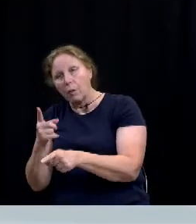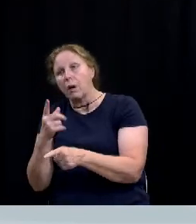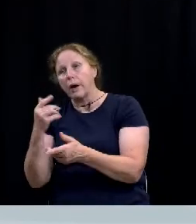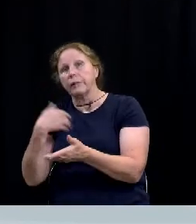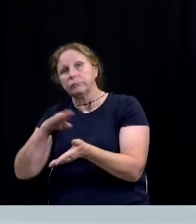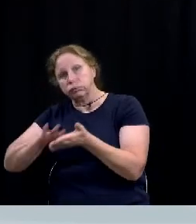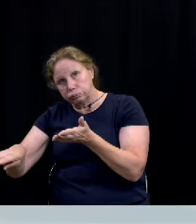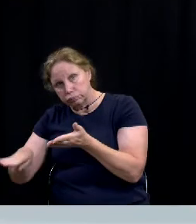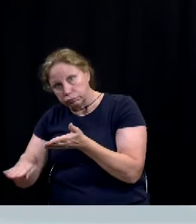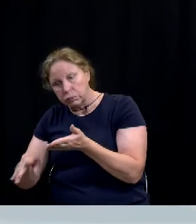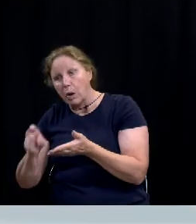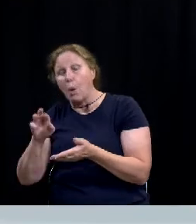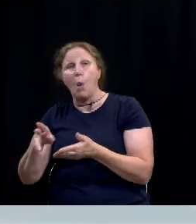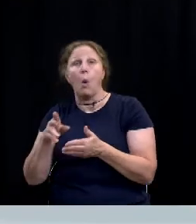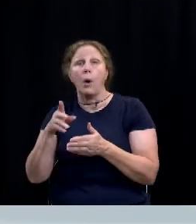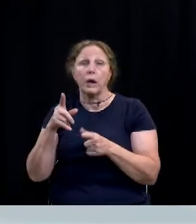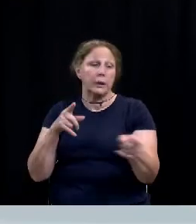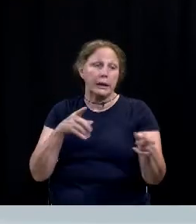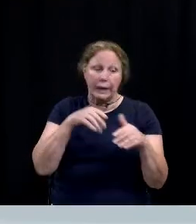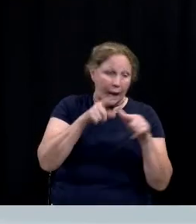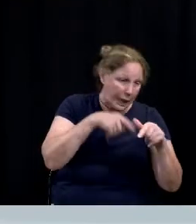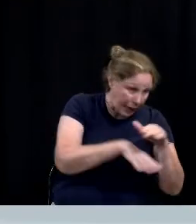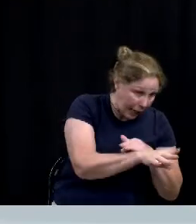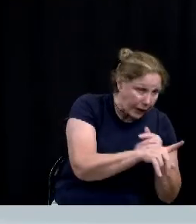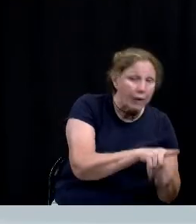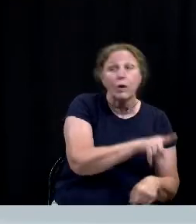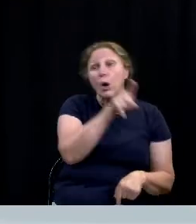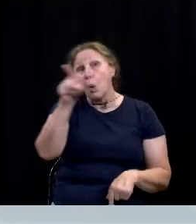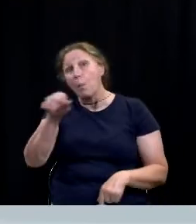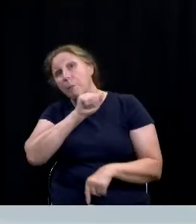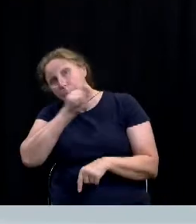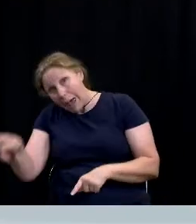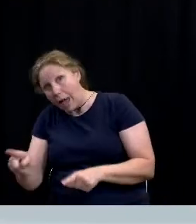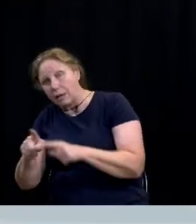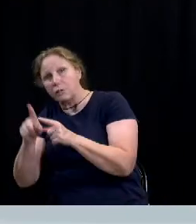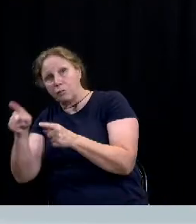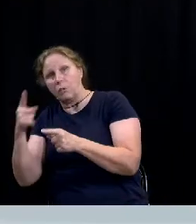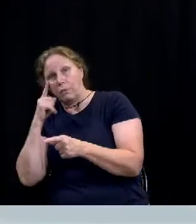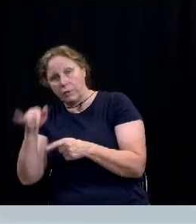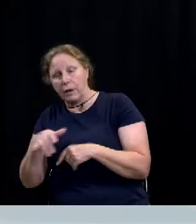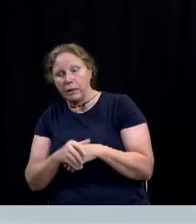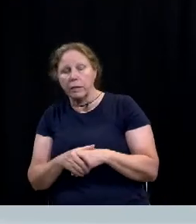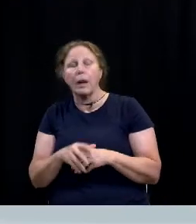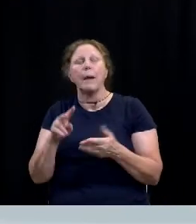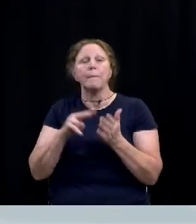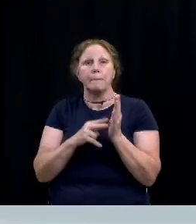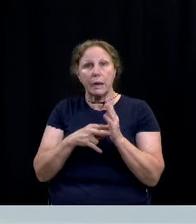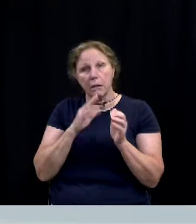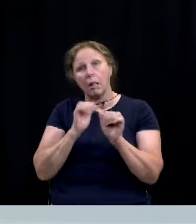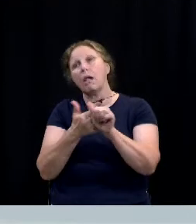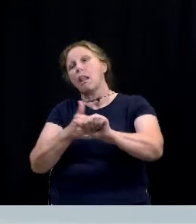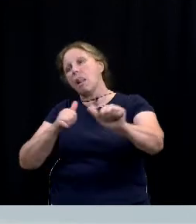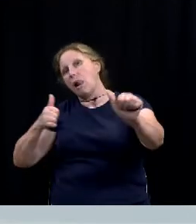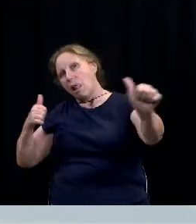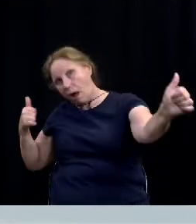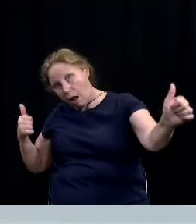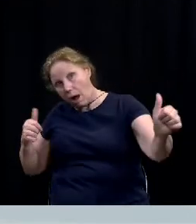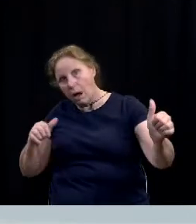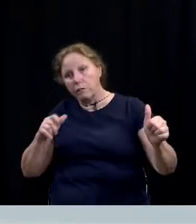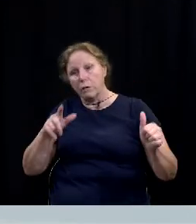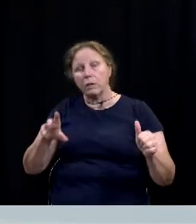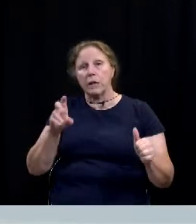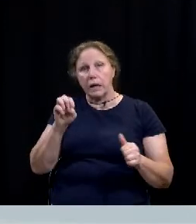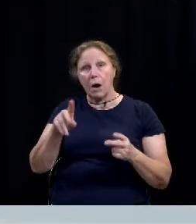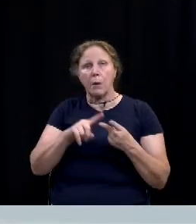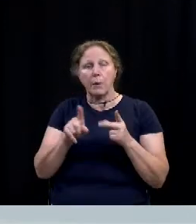or to be refused admission completely before getting a mental health evaluation this not only creates a backlog in the local emergency departments but